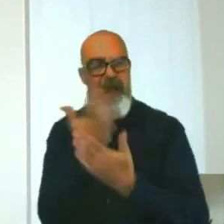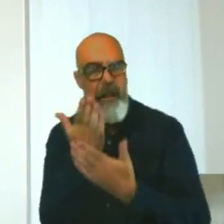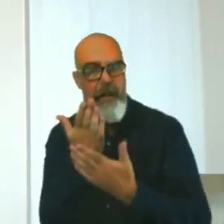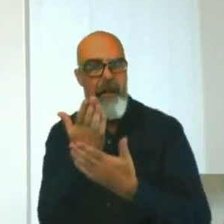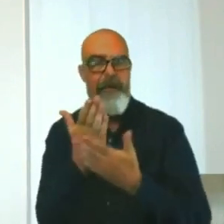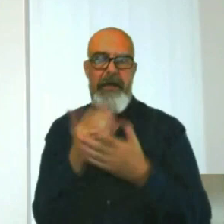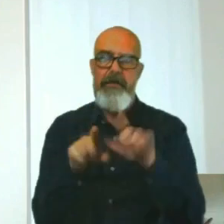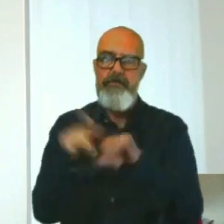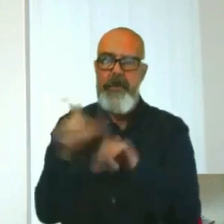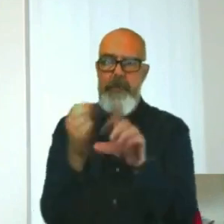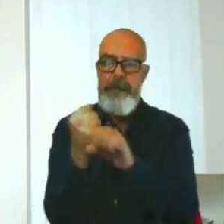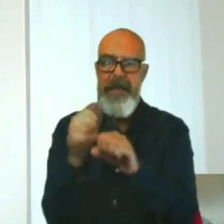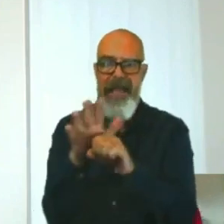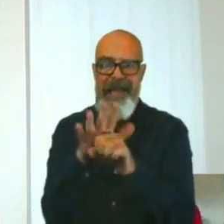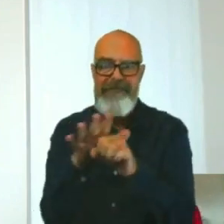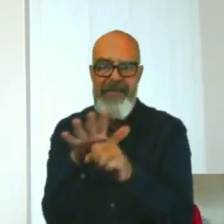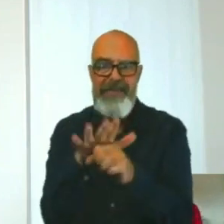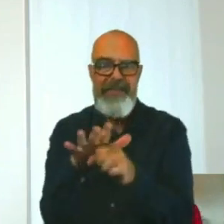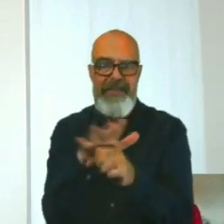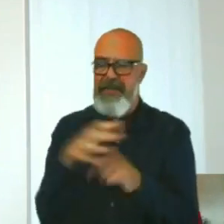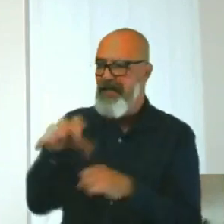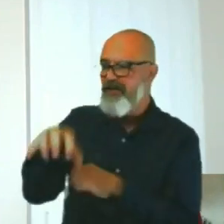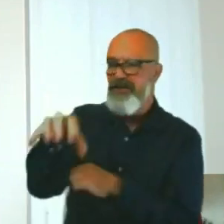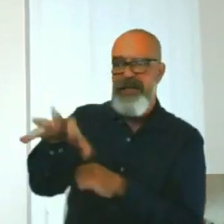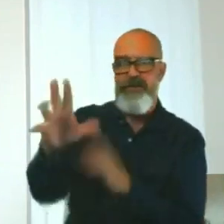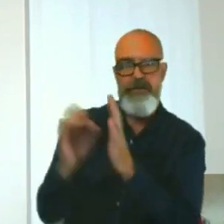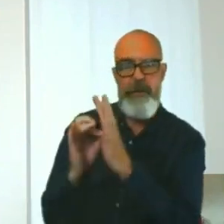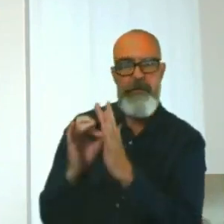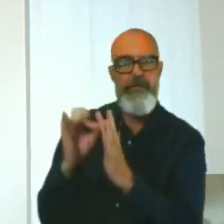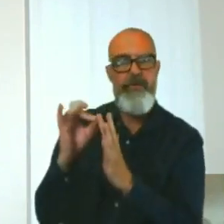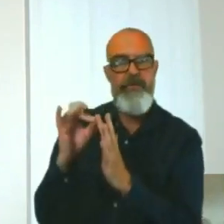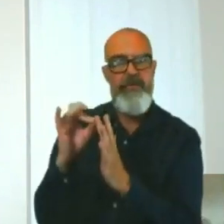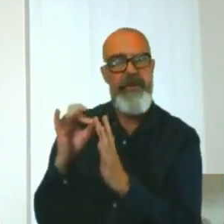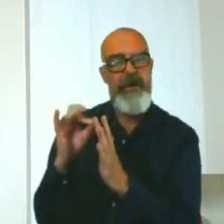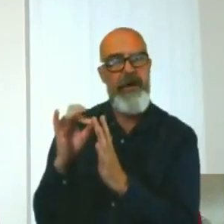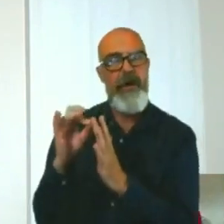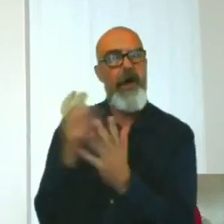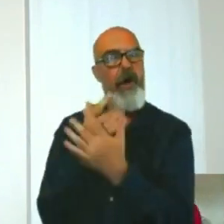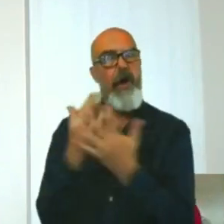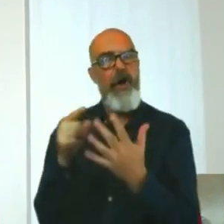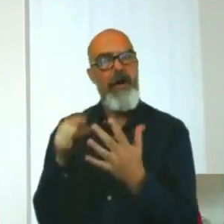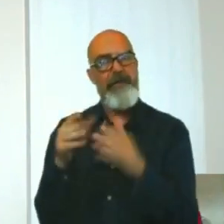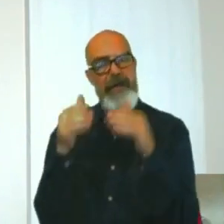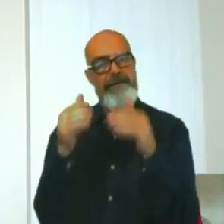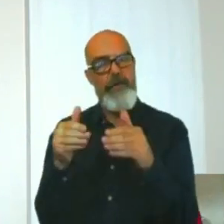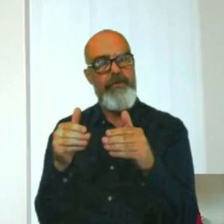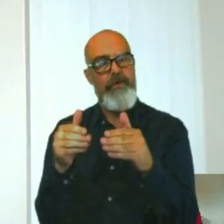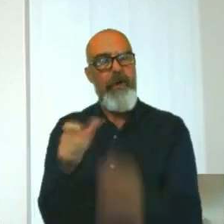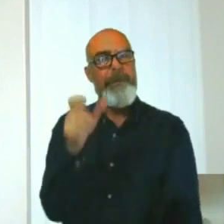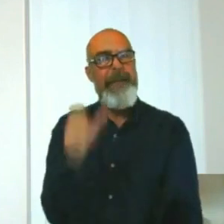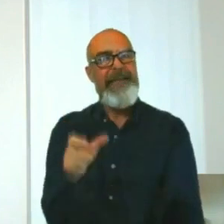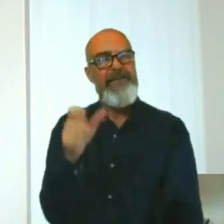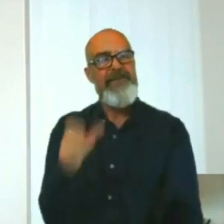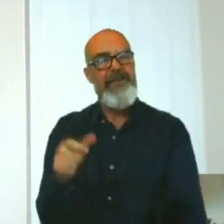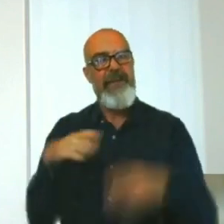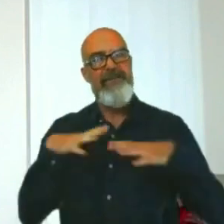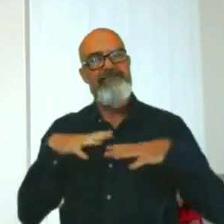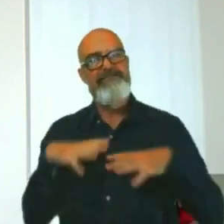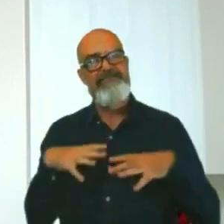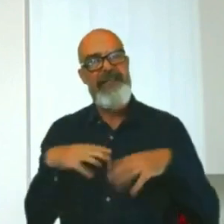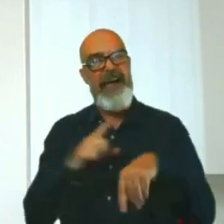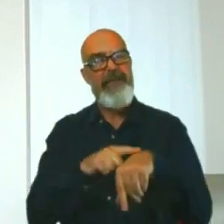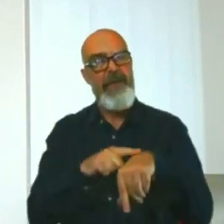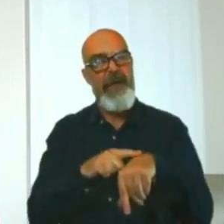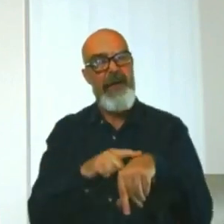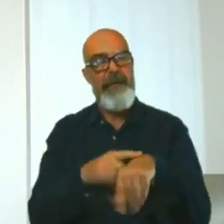areas and stations better. A lot of that relies on passenger downtime and trains not running. So it's trying to